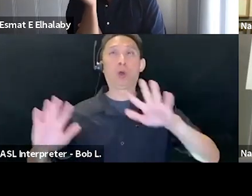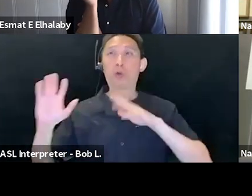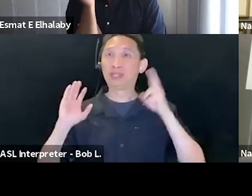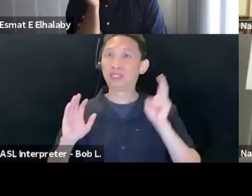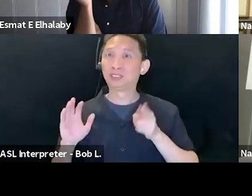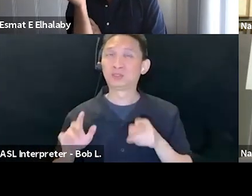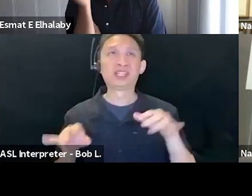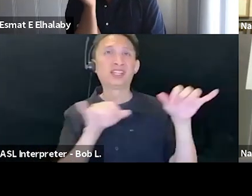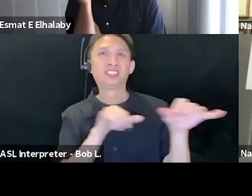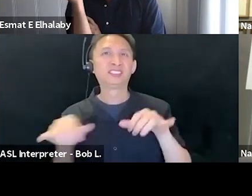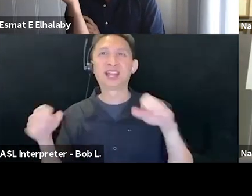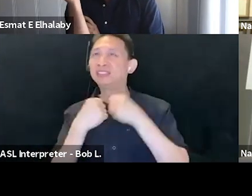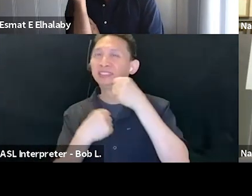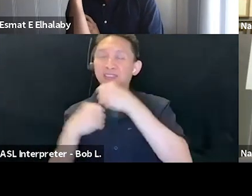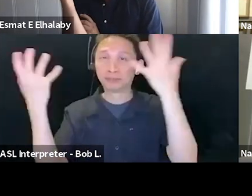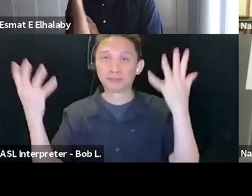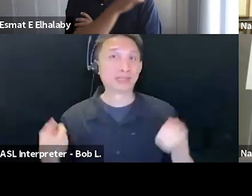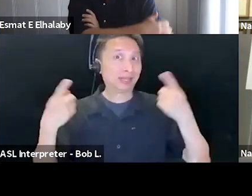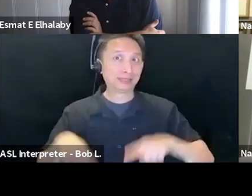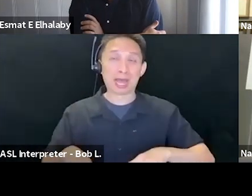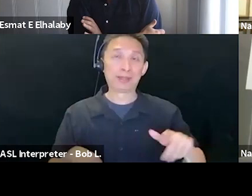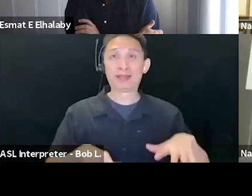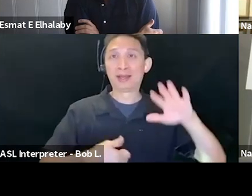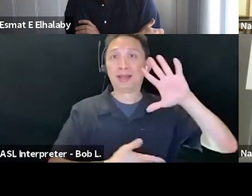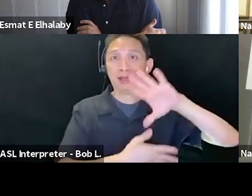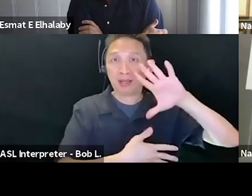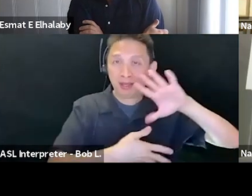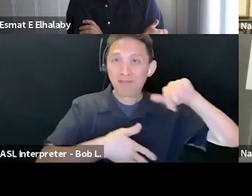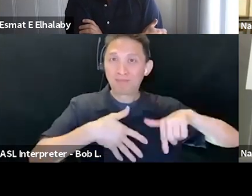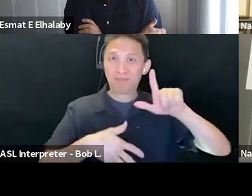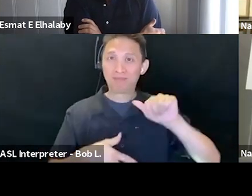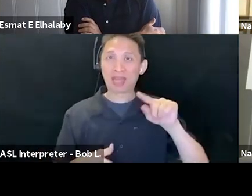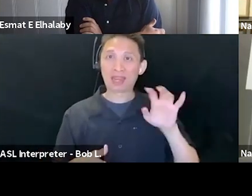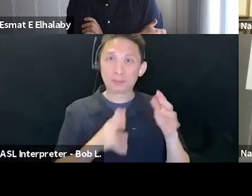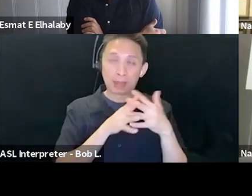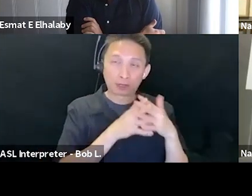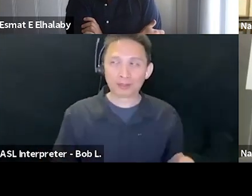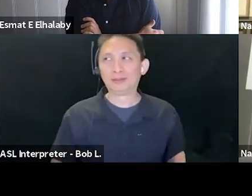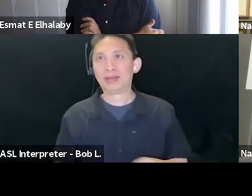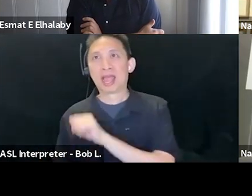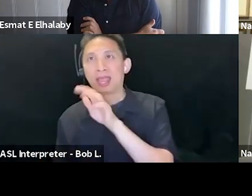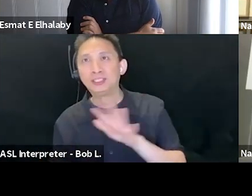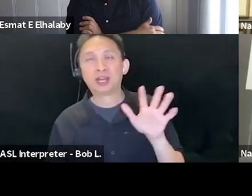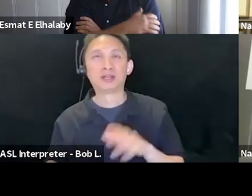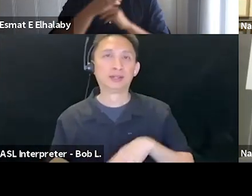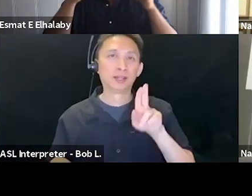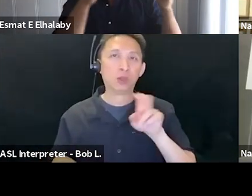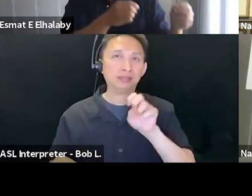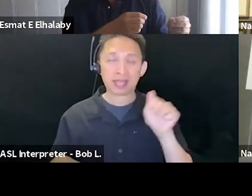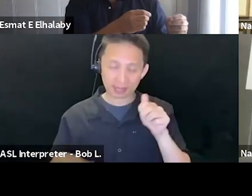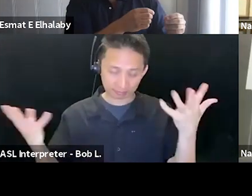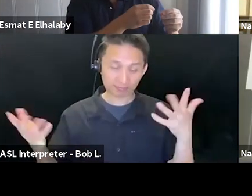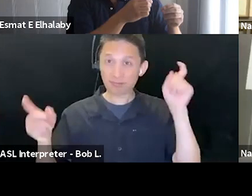other people in Latin America, in parts of Asia and parts of Africa and in the United States. that's crucial. Drawing those links that